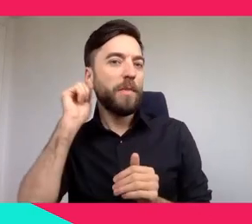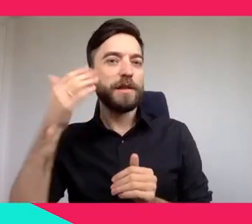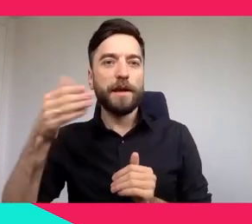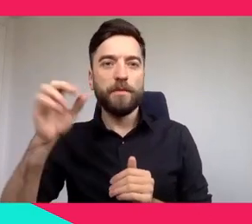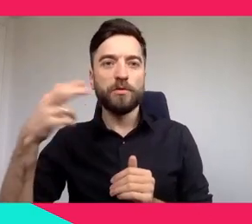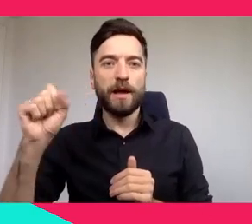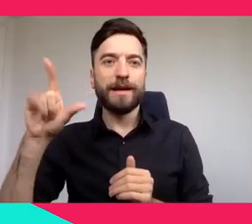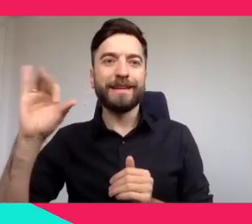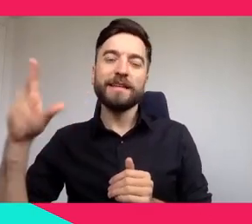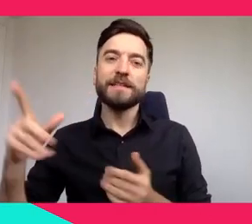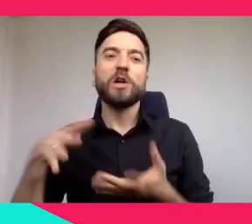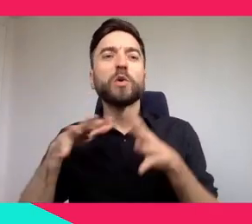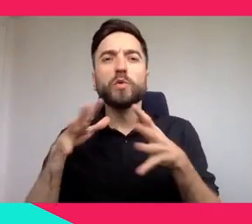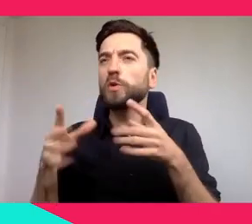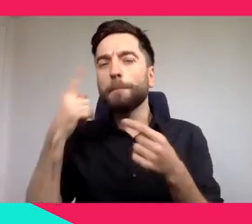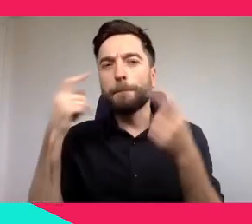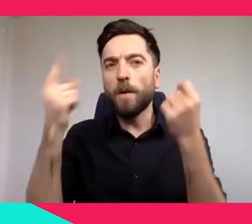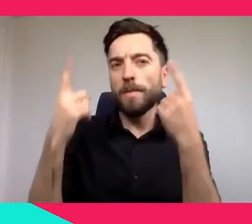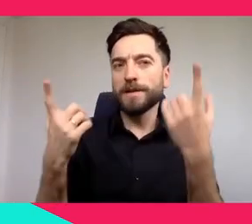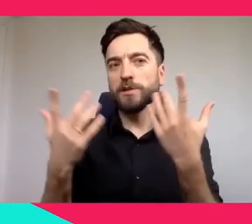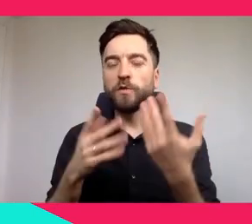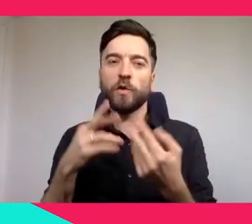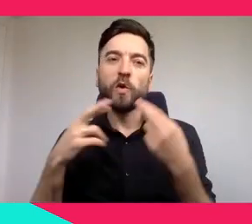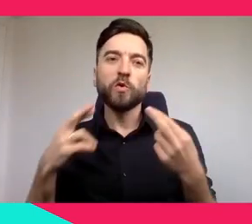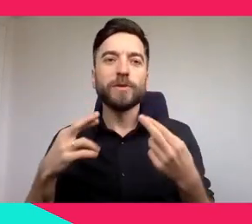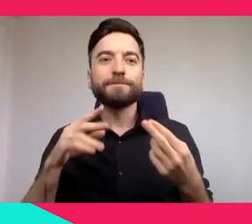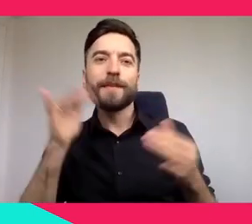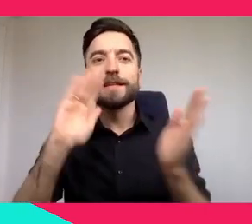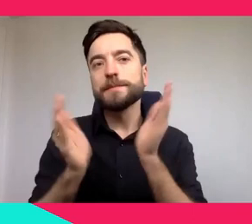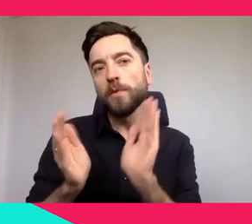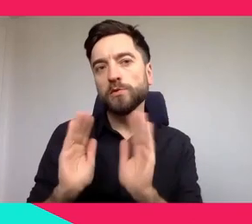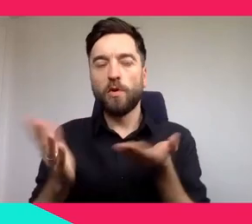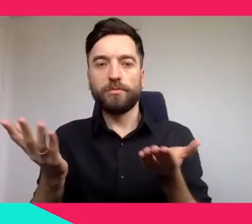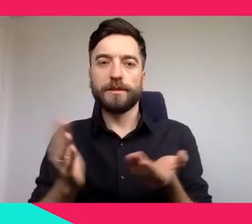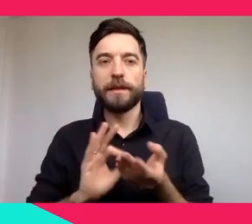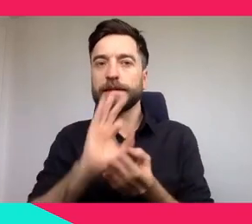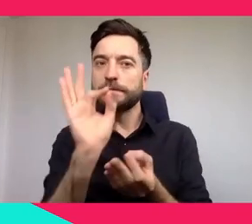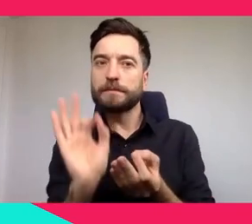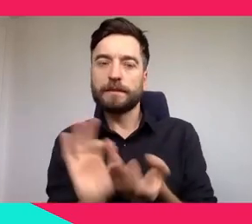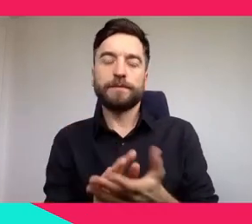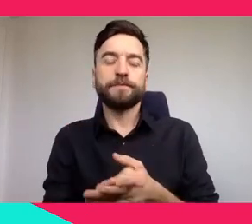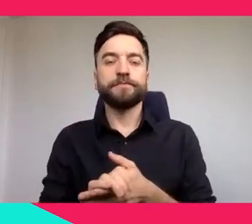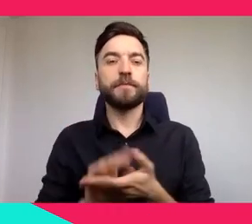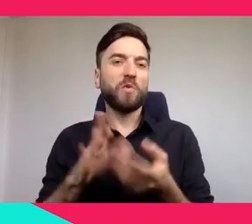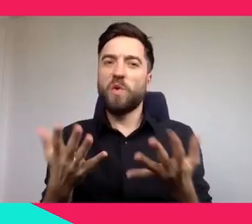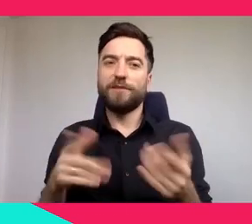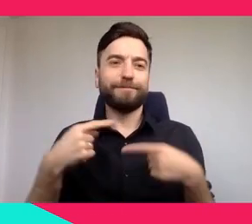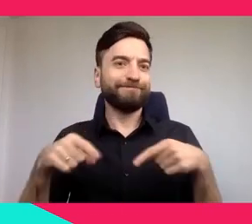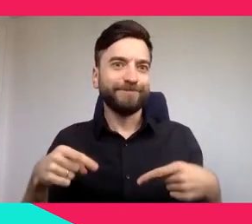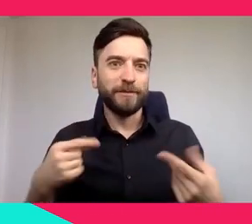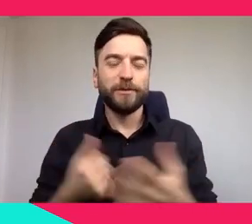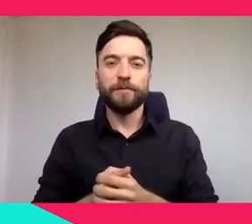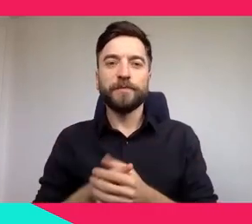experience during the exhibition and a lot more online because the experience is available for free on virtual reality stores